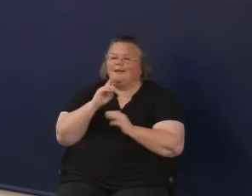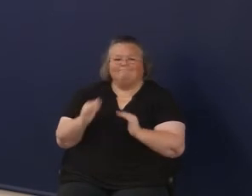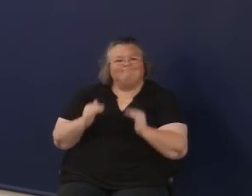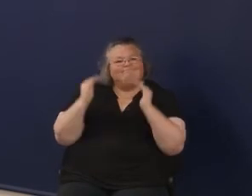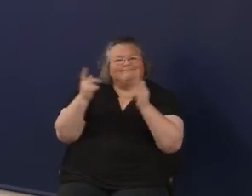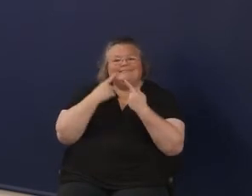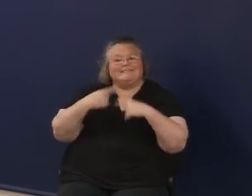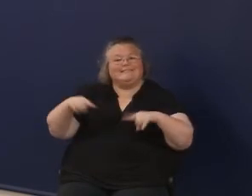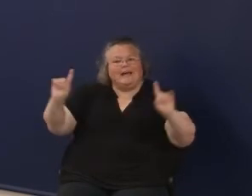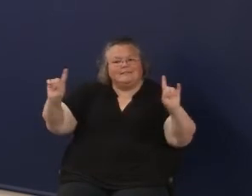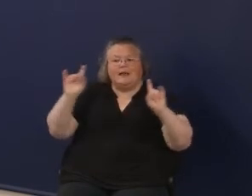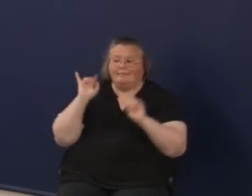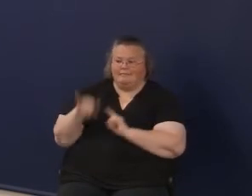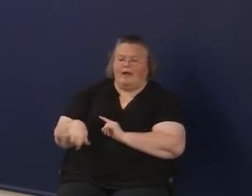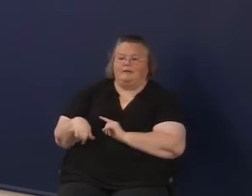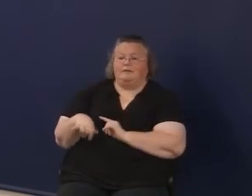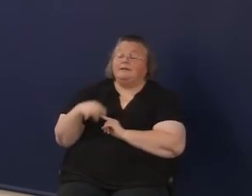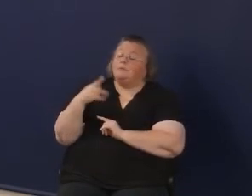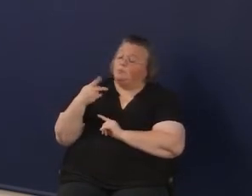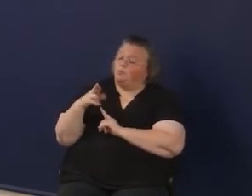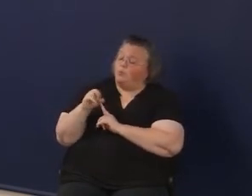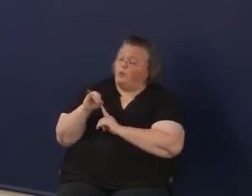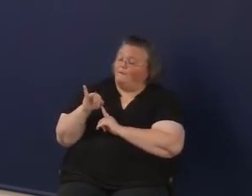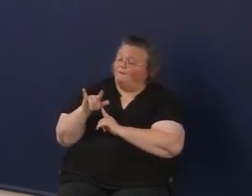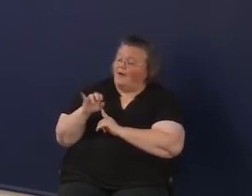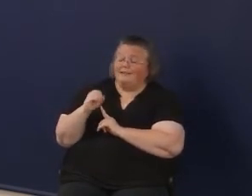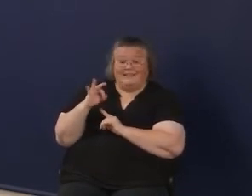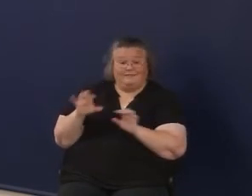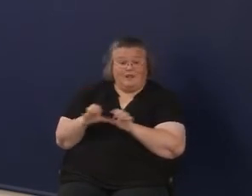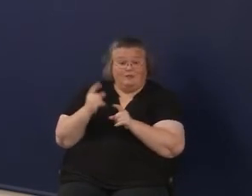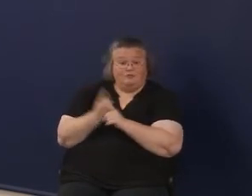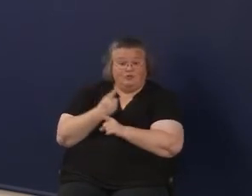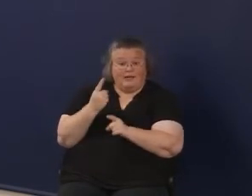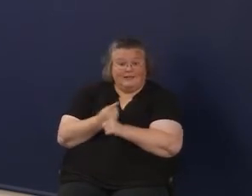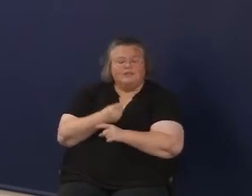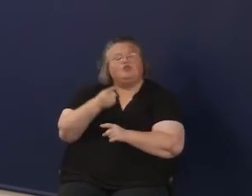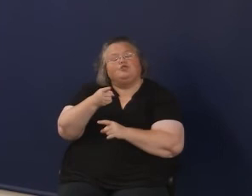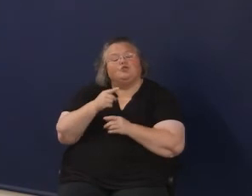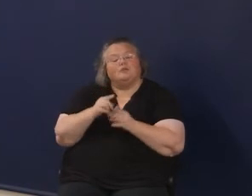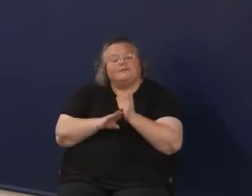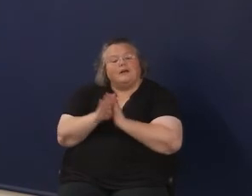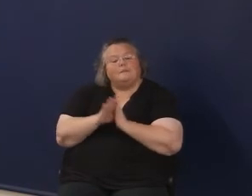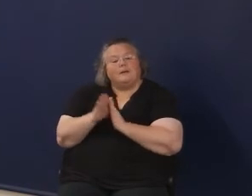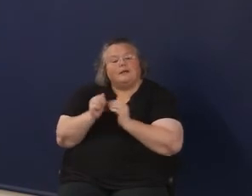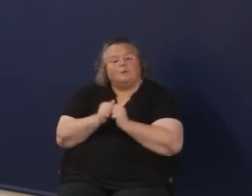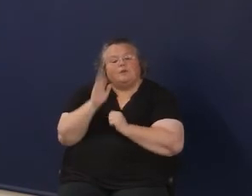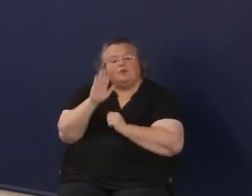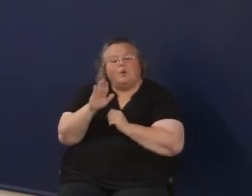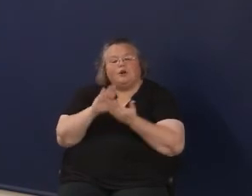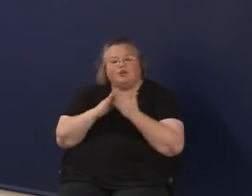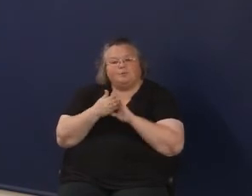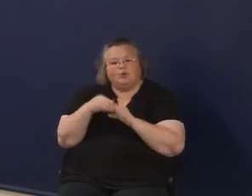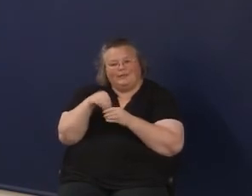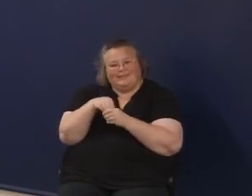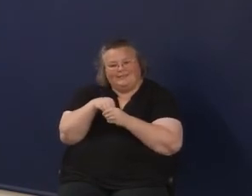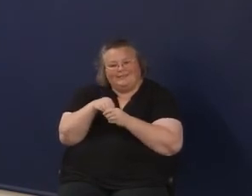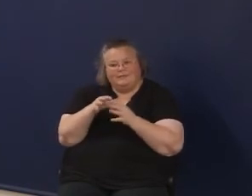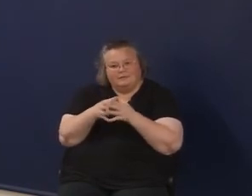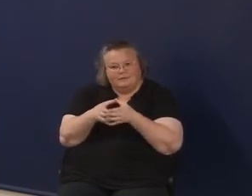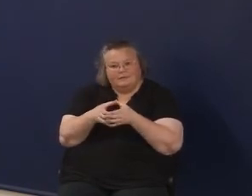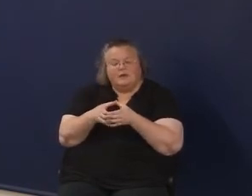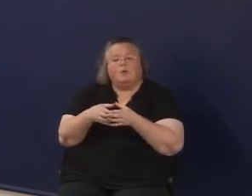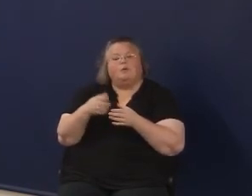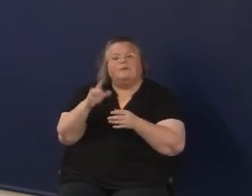thing about a profile. If you're developing it correctly, you're developing it with your community in mind and those important assets